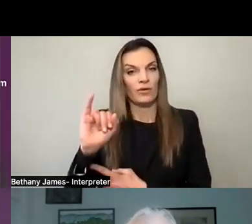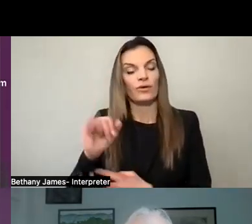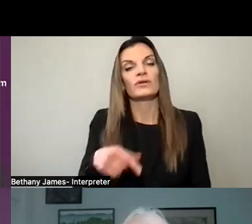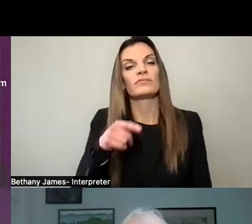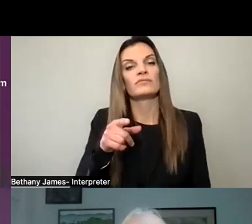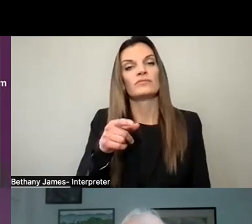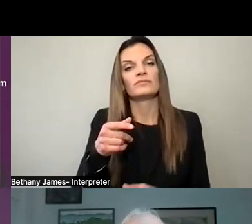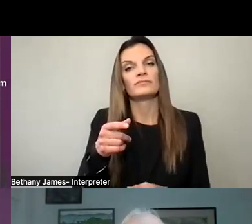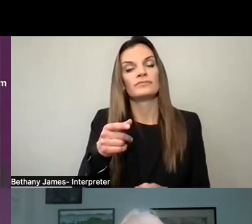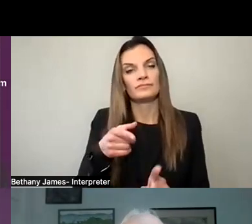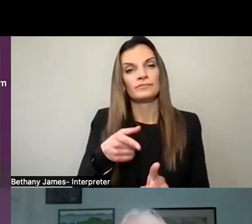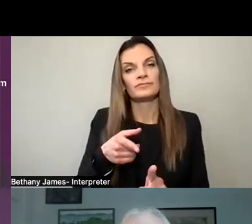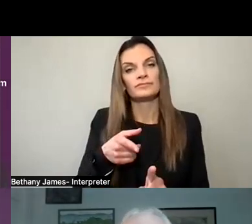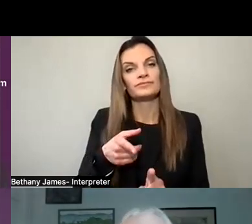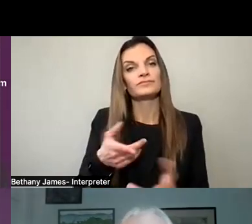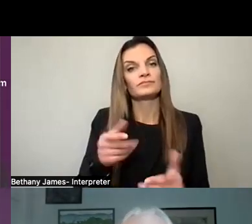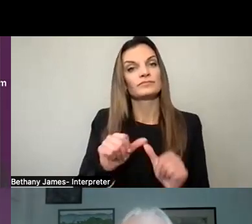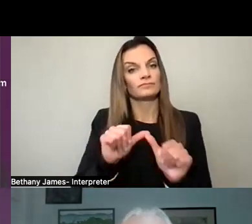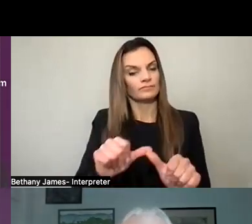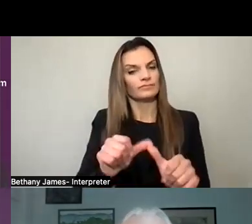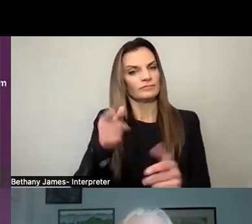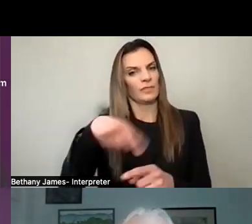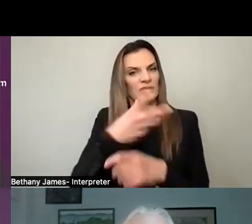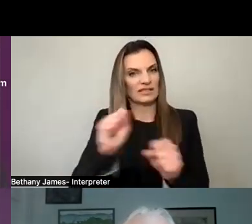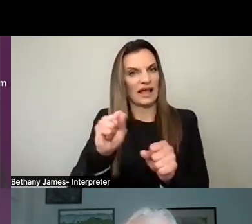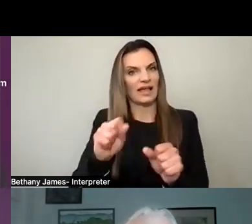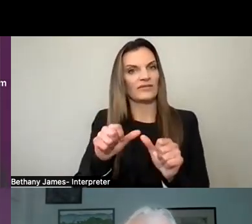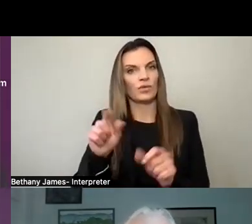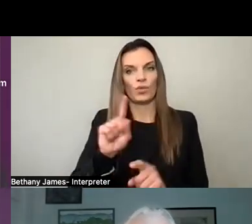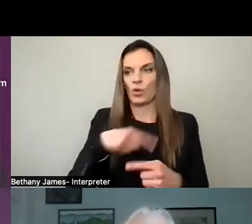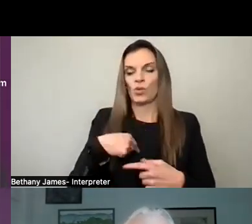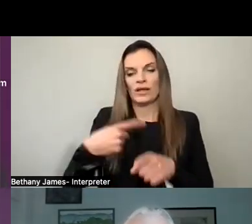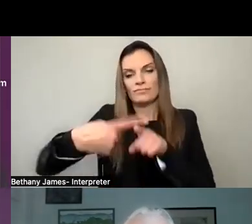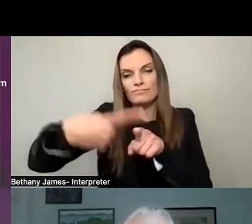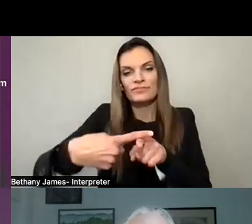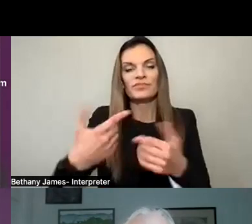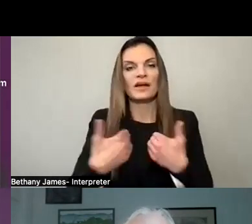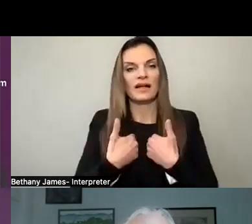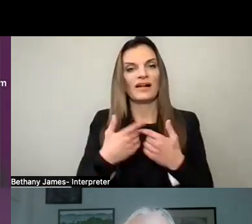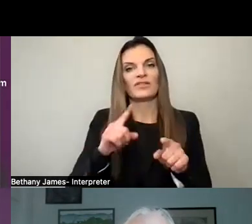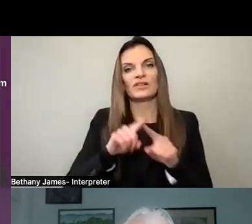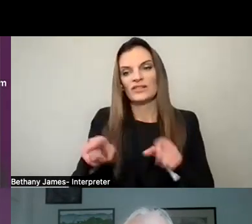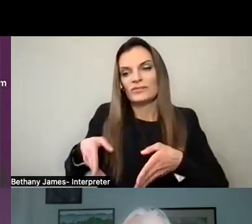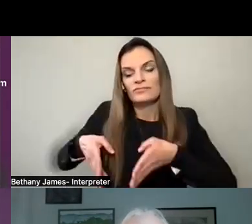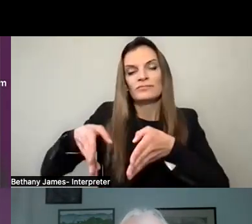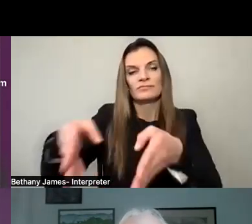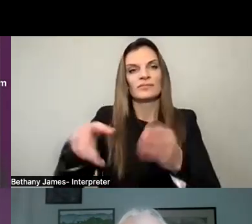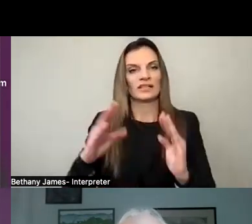properly kept safe in our intersections and our sidewalks and other parts of our downtown.